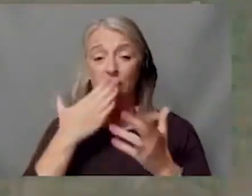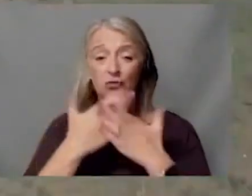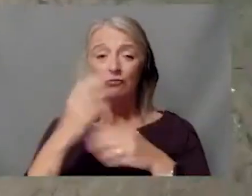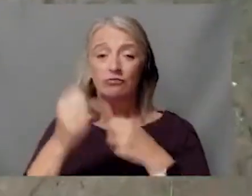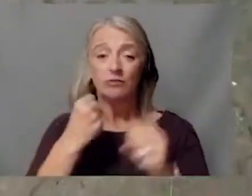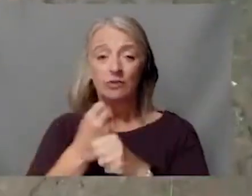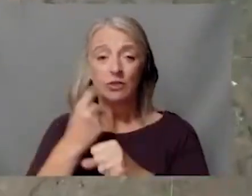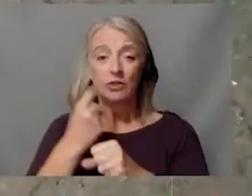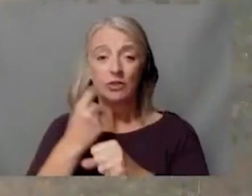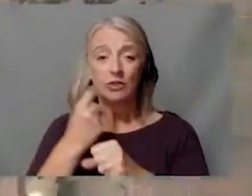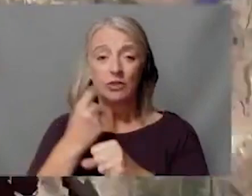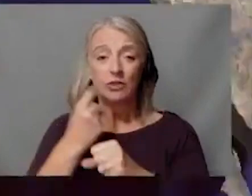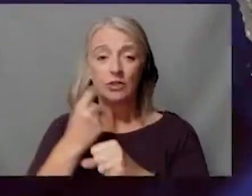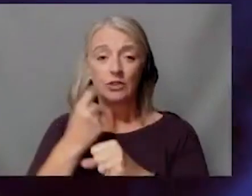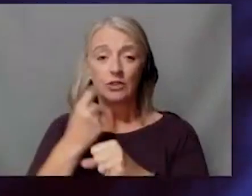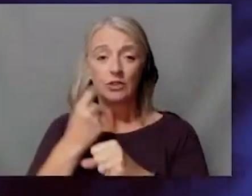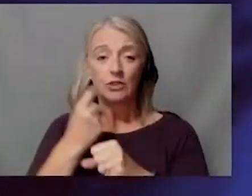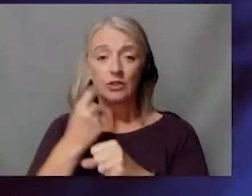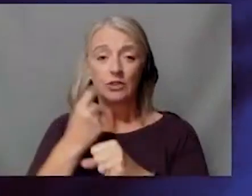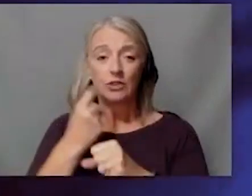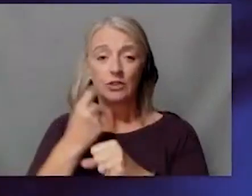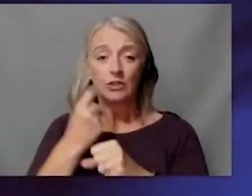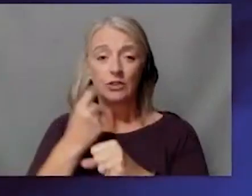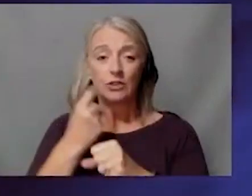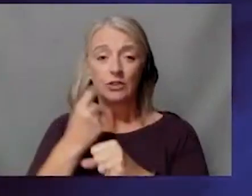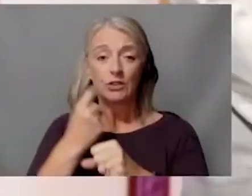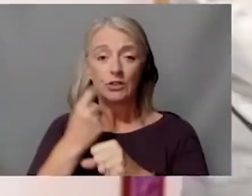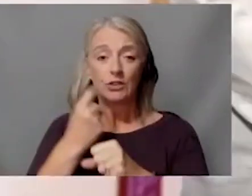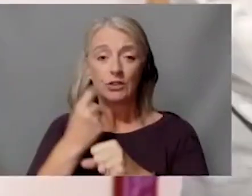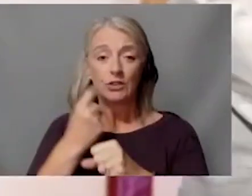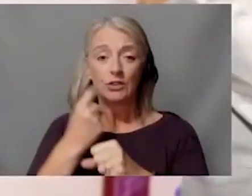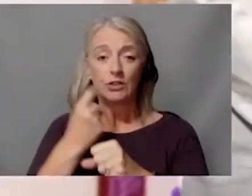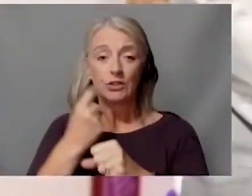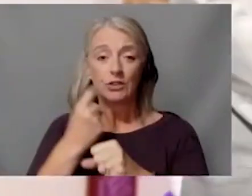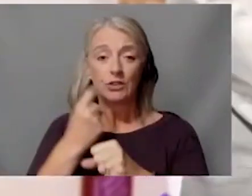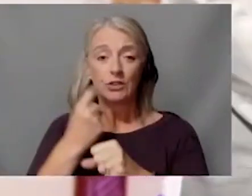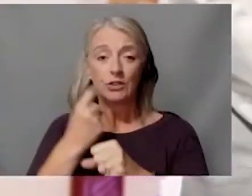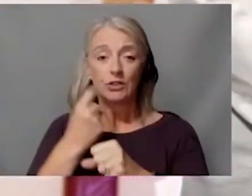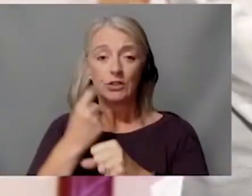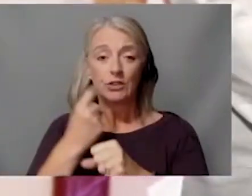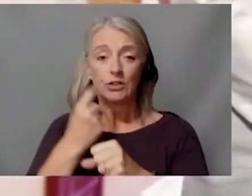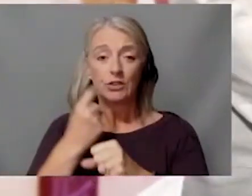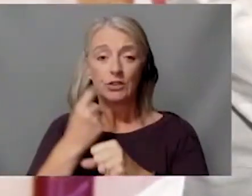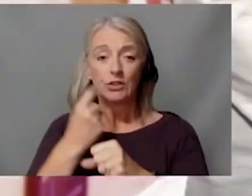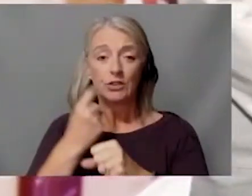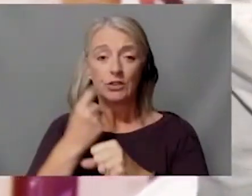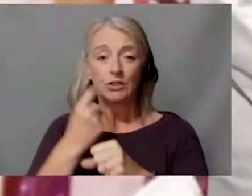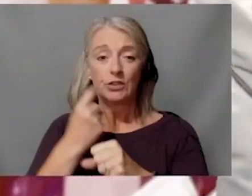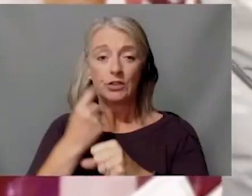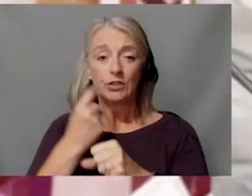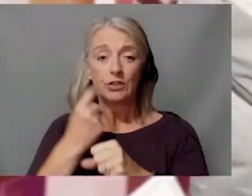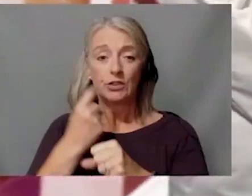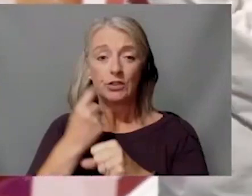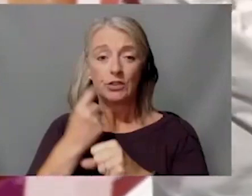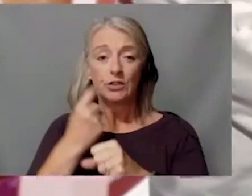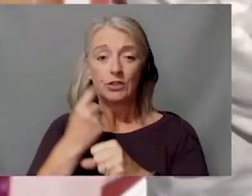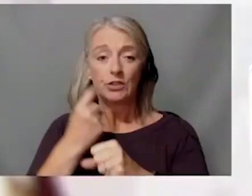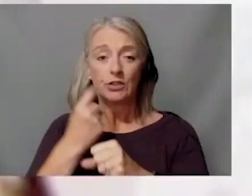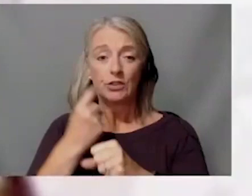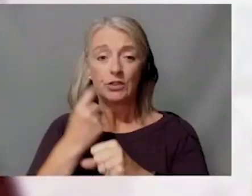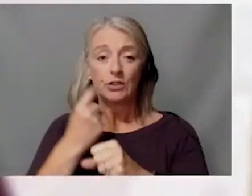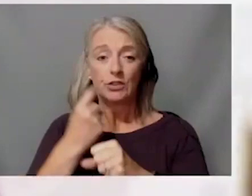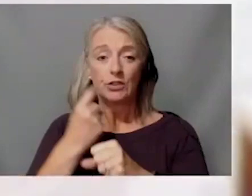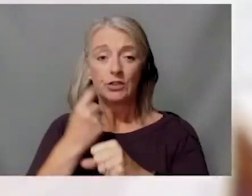I understand that makes you one of 53 NCI designated comprehensive centers, right? Yes, it does.